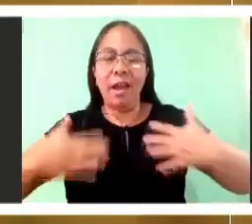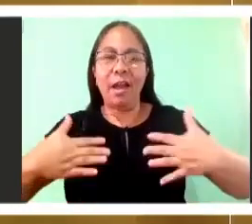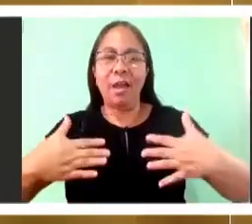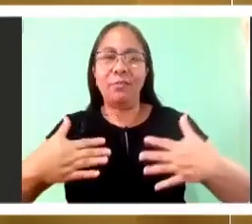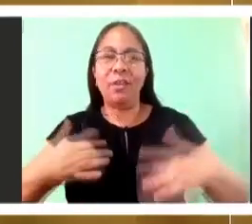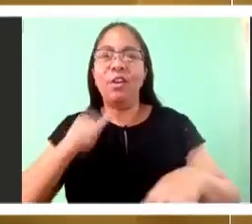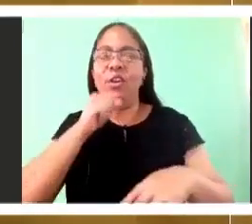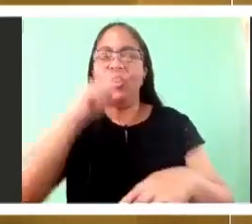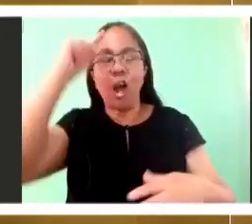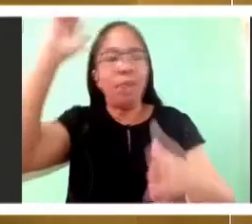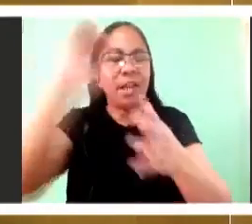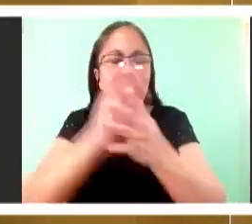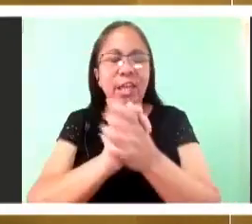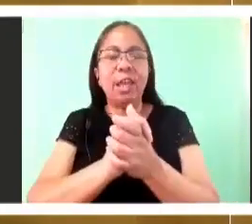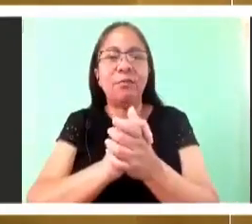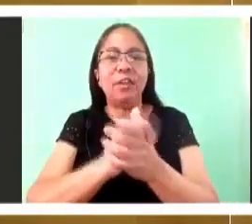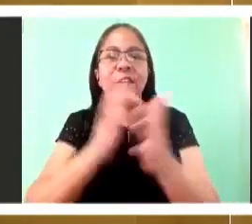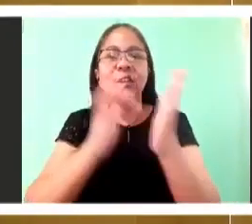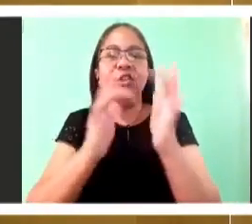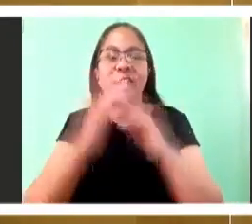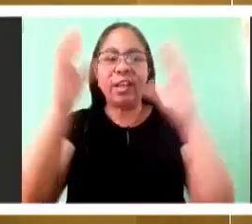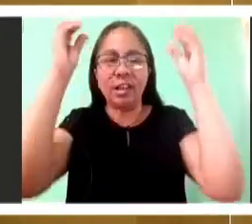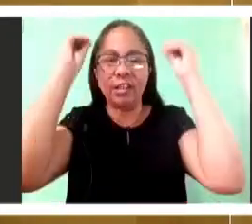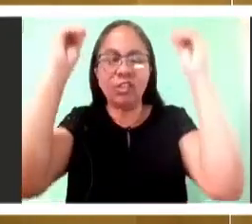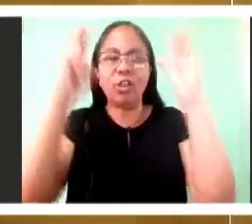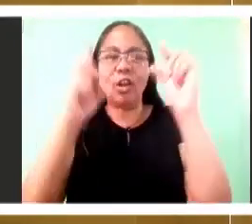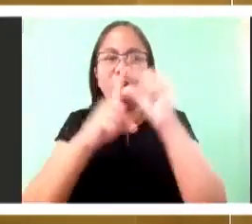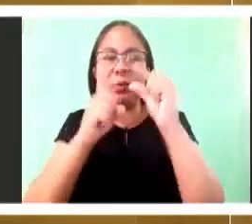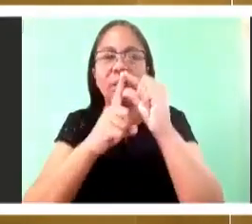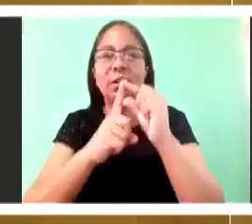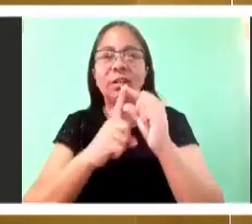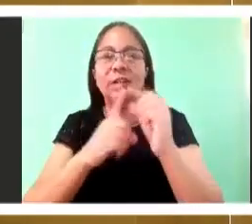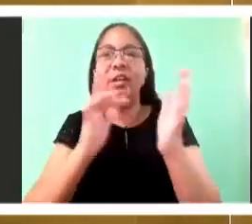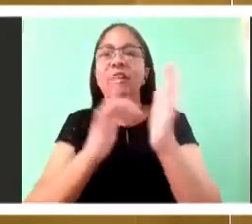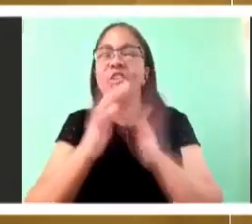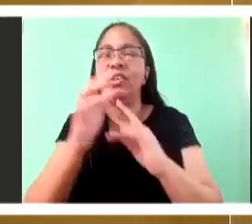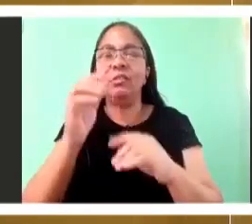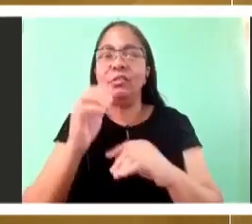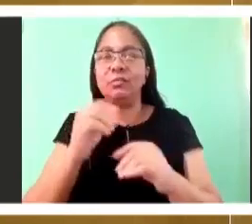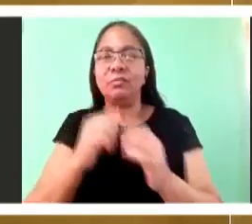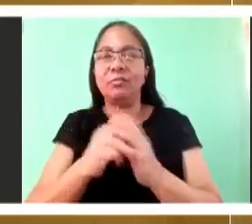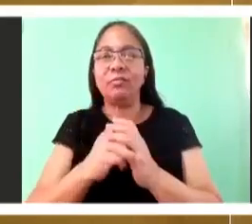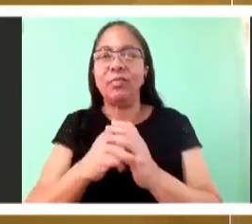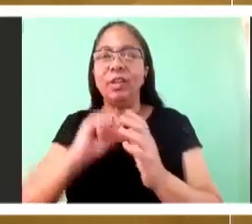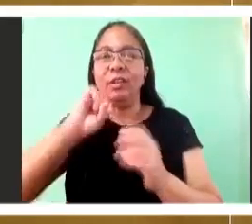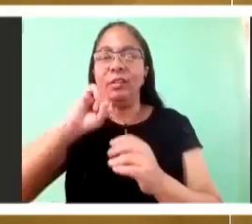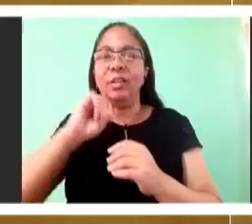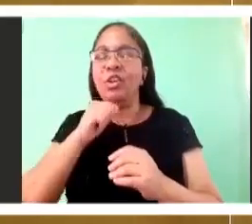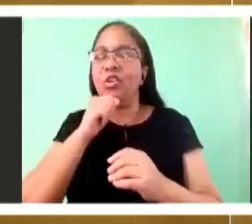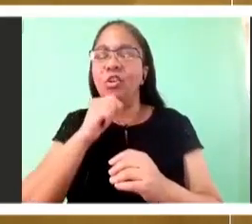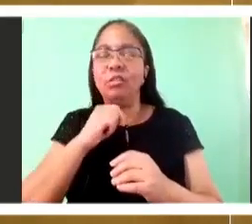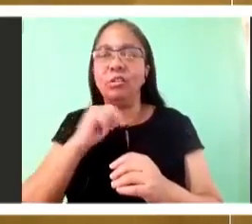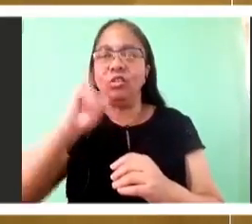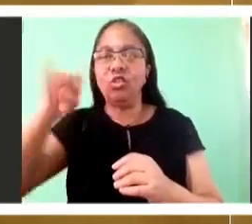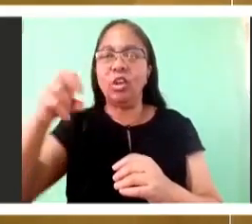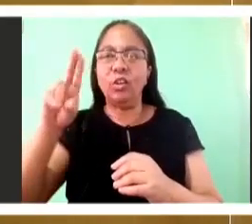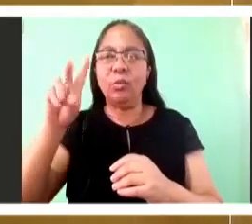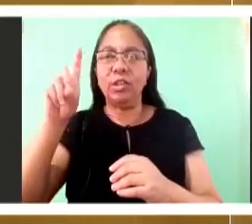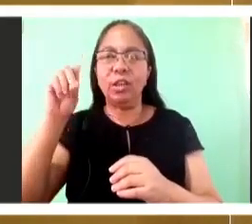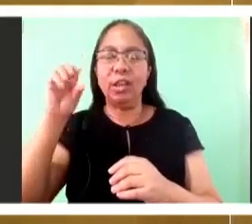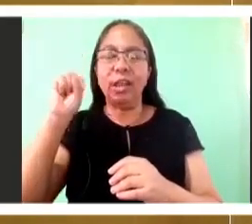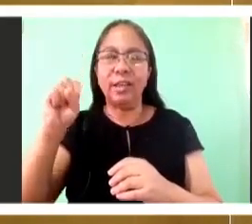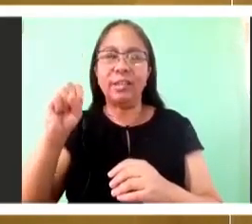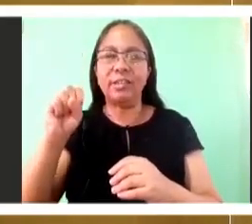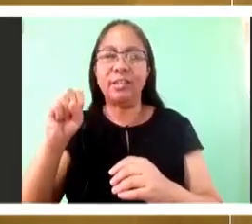Judas could eat the bread, eat his body, and drink his blood, and go and betray him right after that. Because